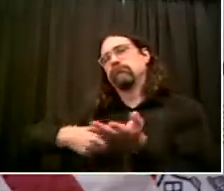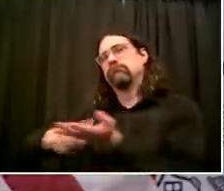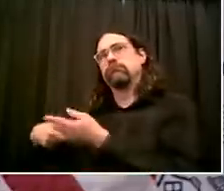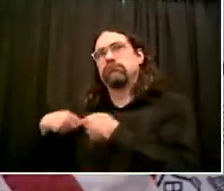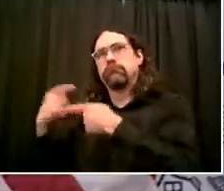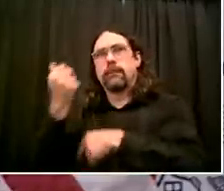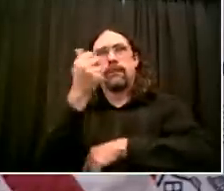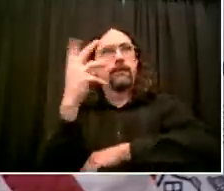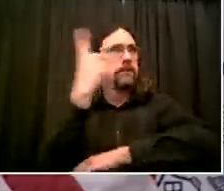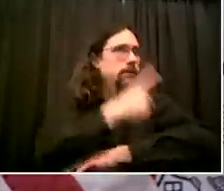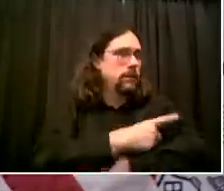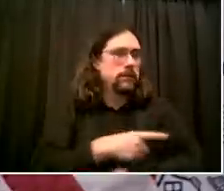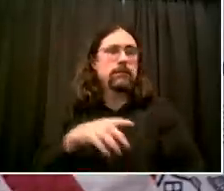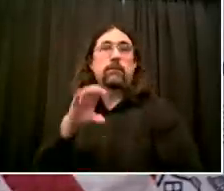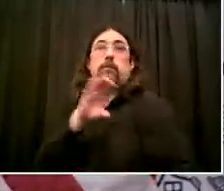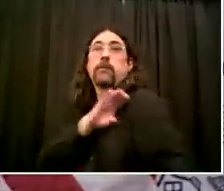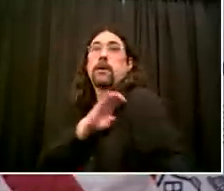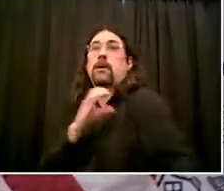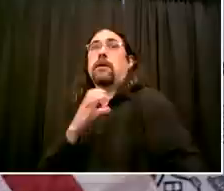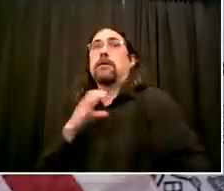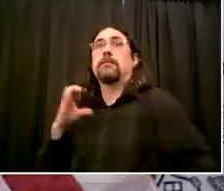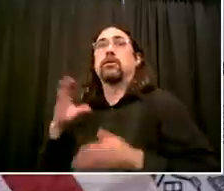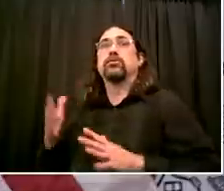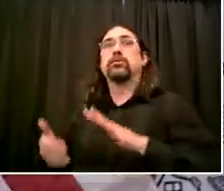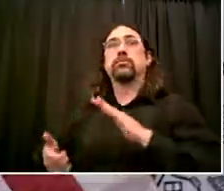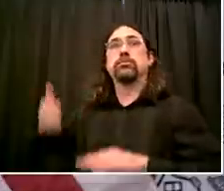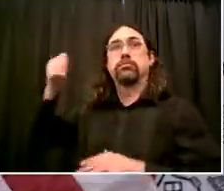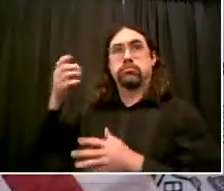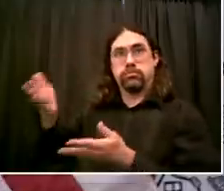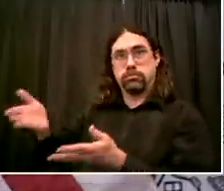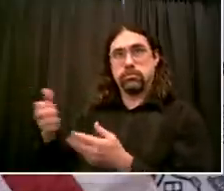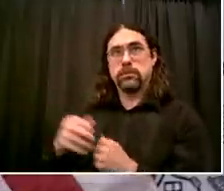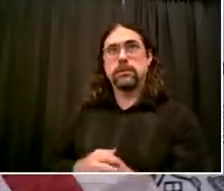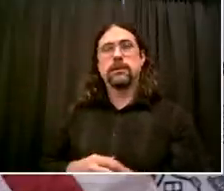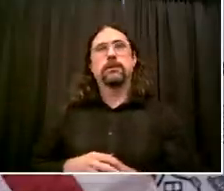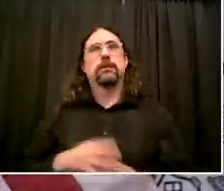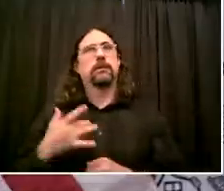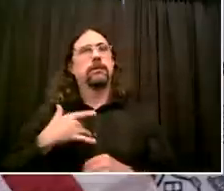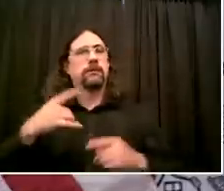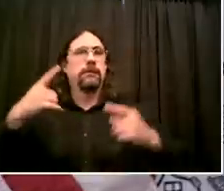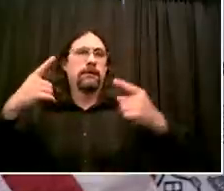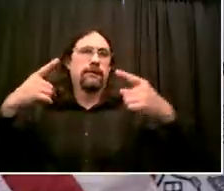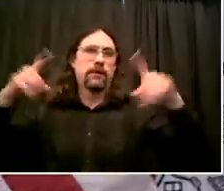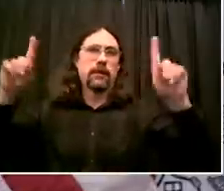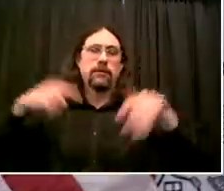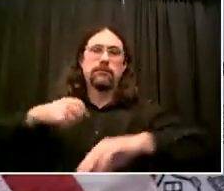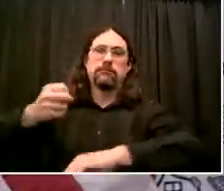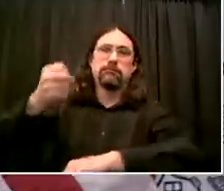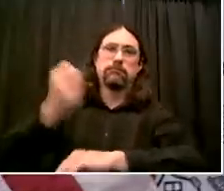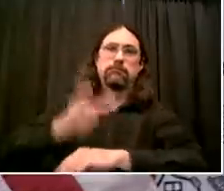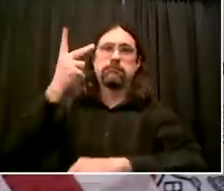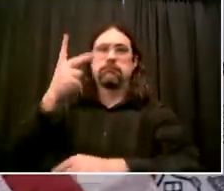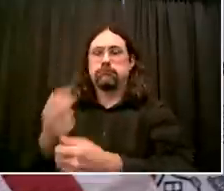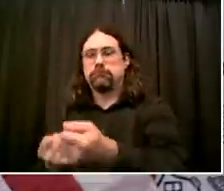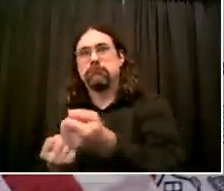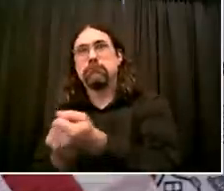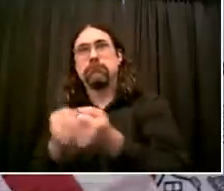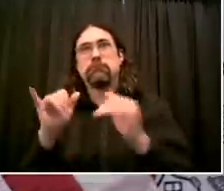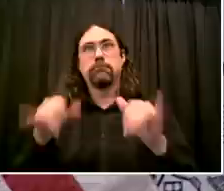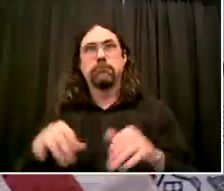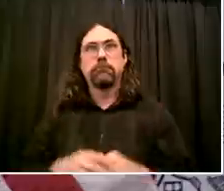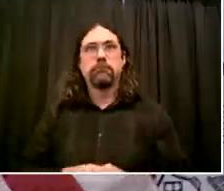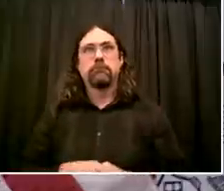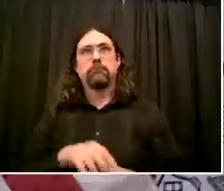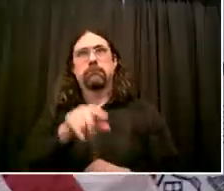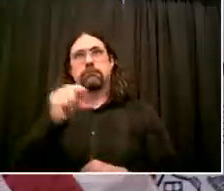this legislation makes sense. It's the right thing to do. We have to give people confidence that policing will be fair,